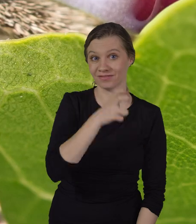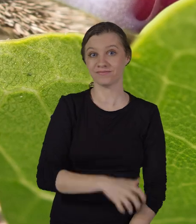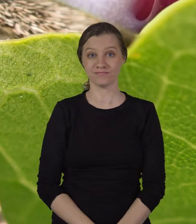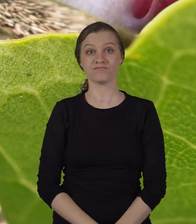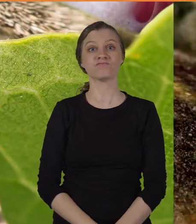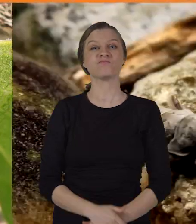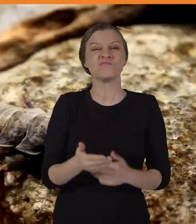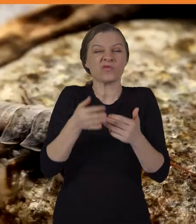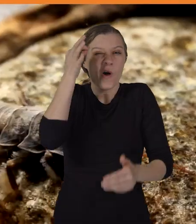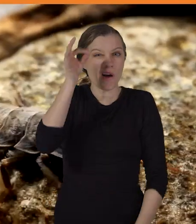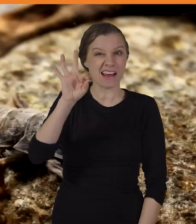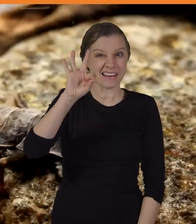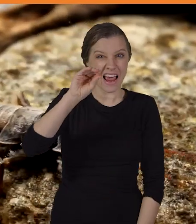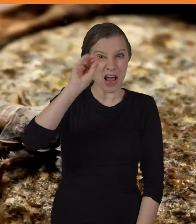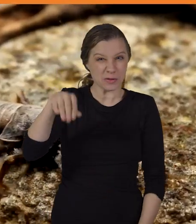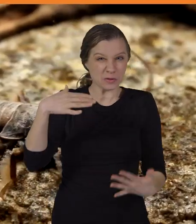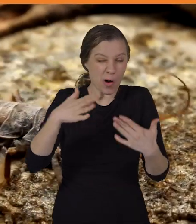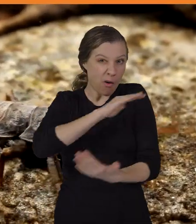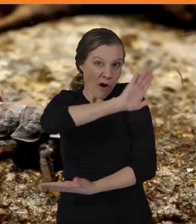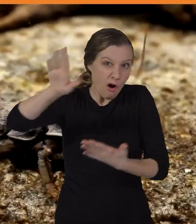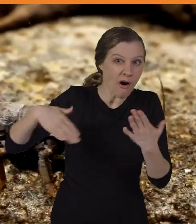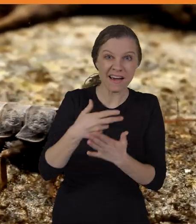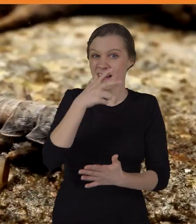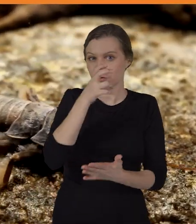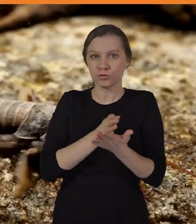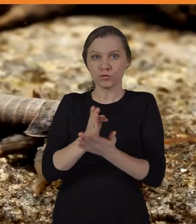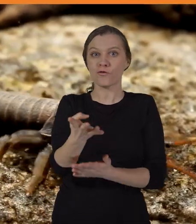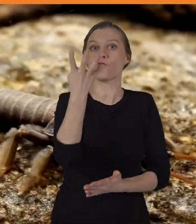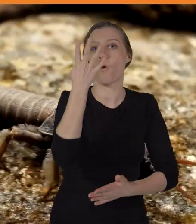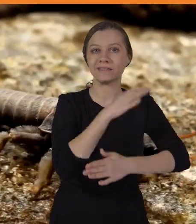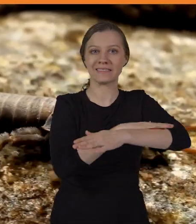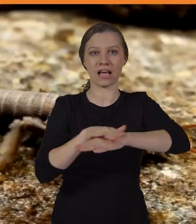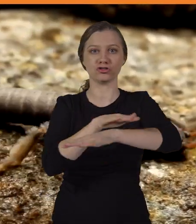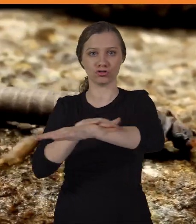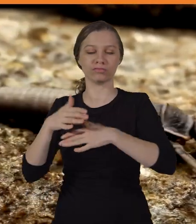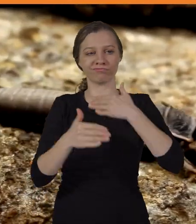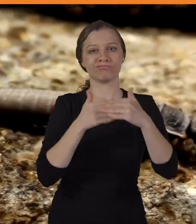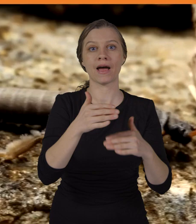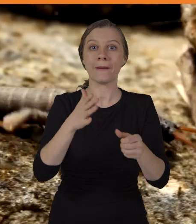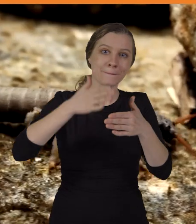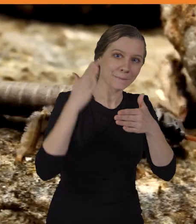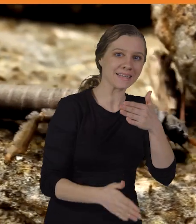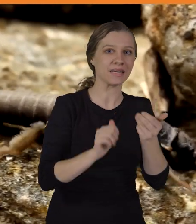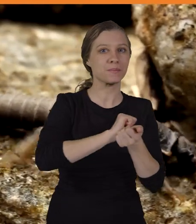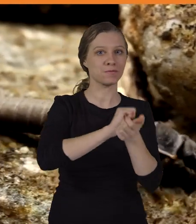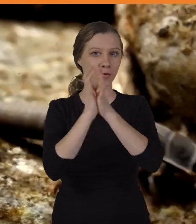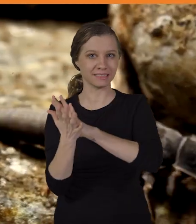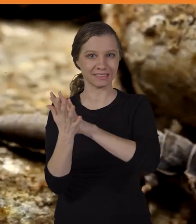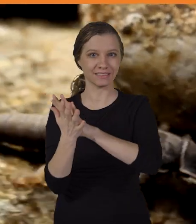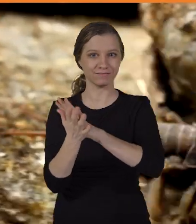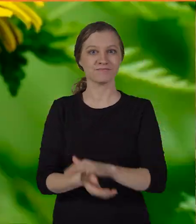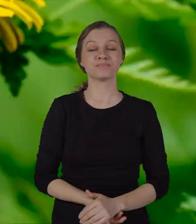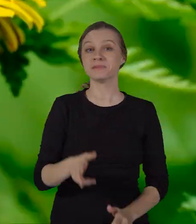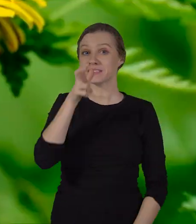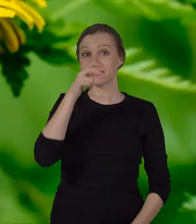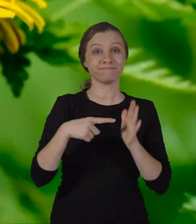nearly 90% of all insects go through the four stages of complete metamorphosis